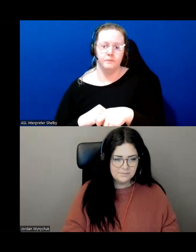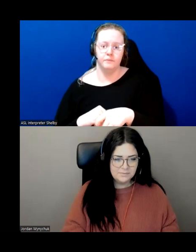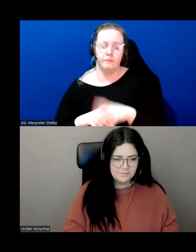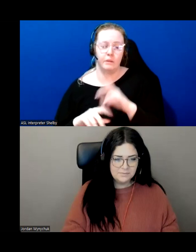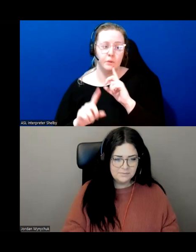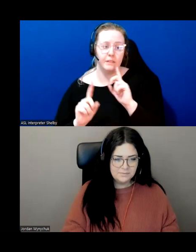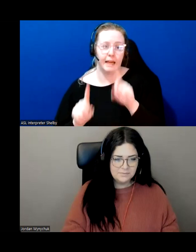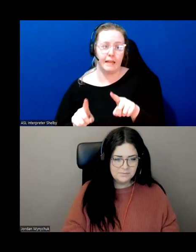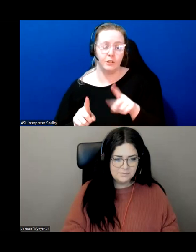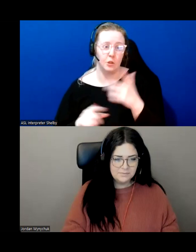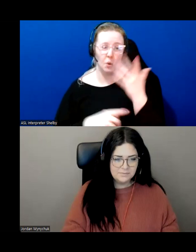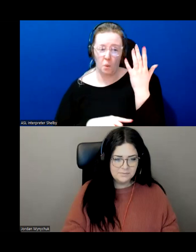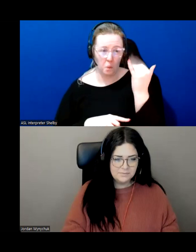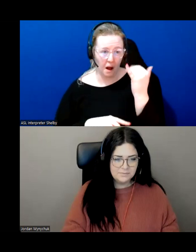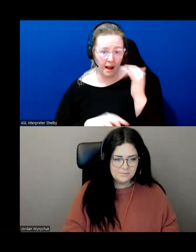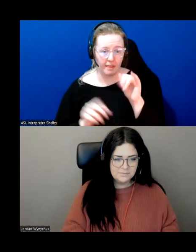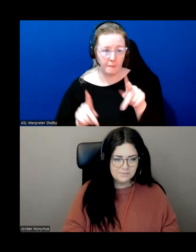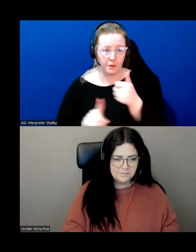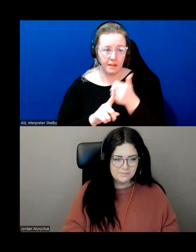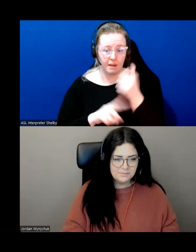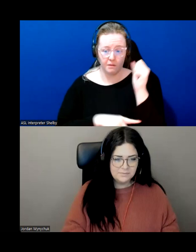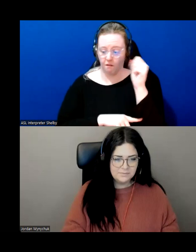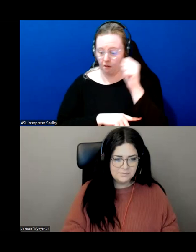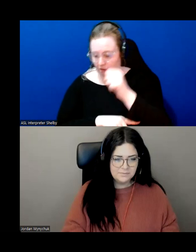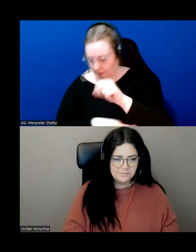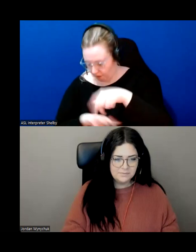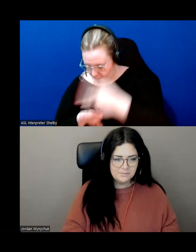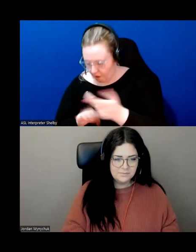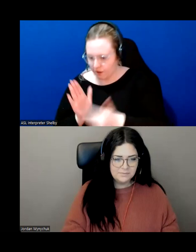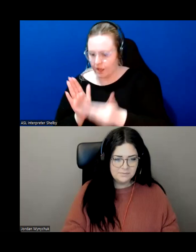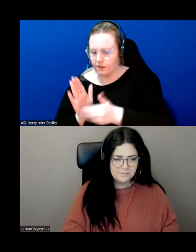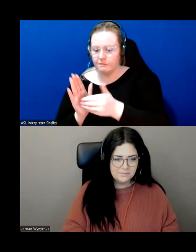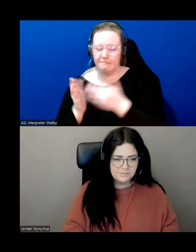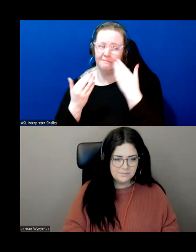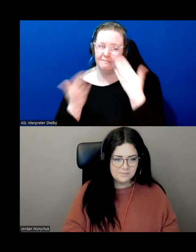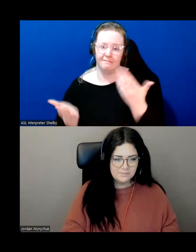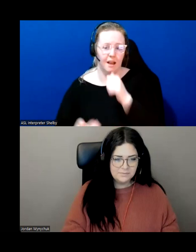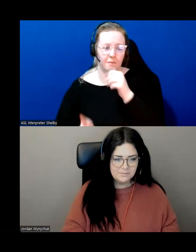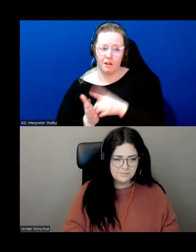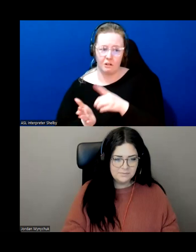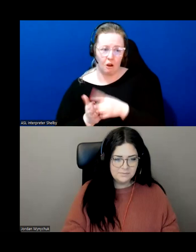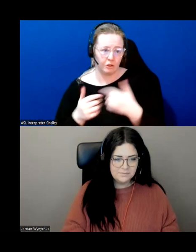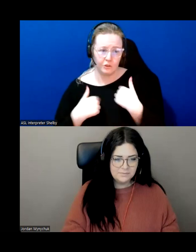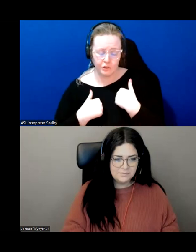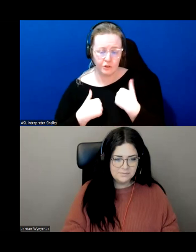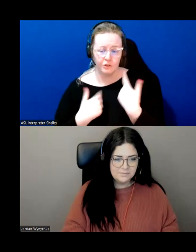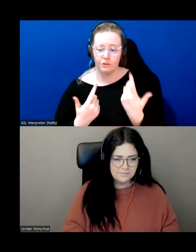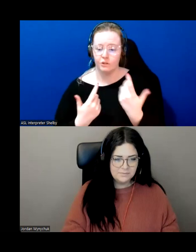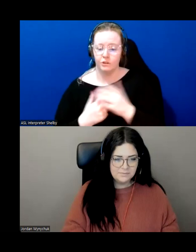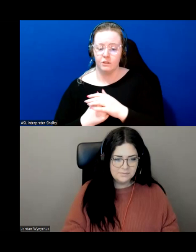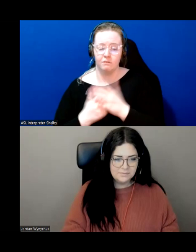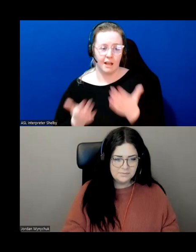would that be happening again not a physician really can't answer that you know the person that you're referring to um